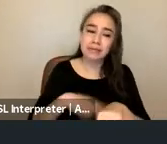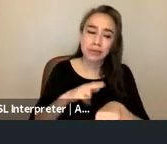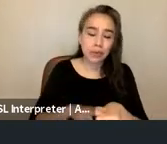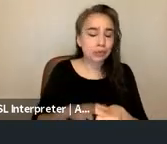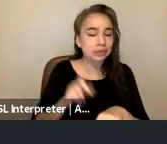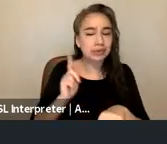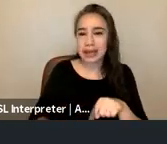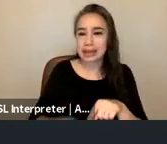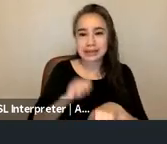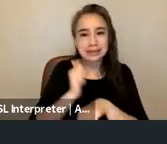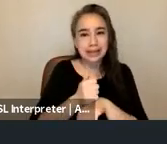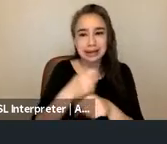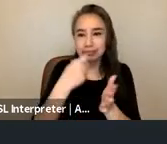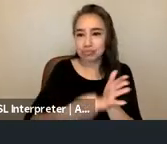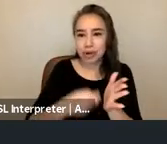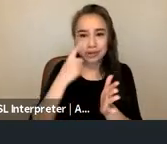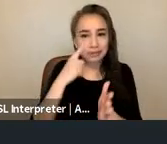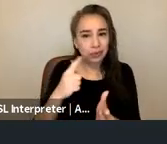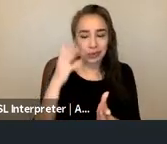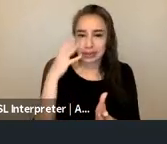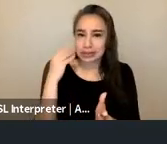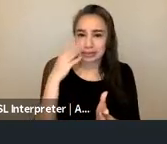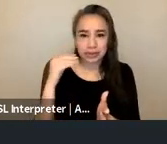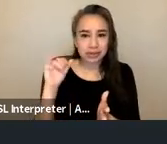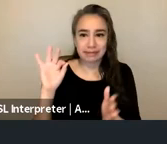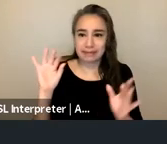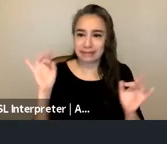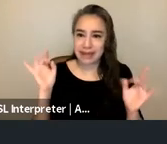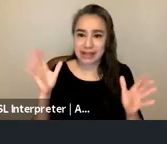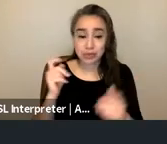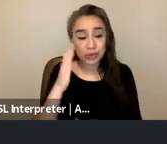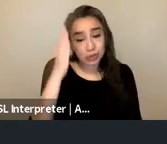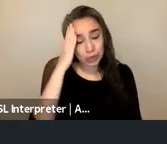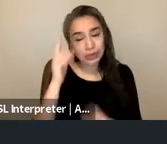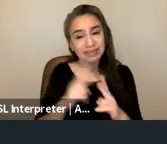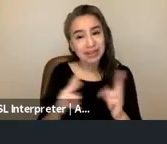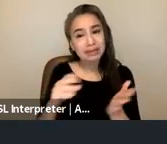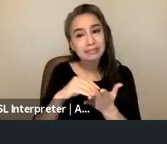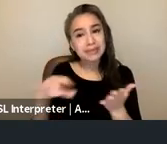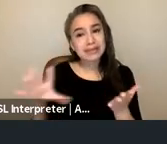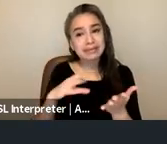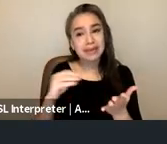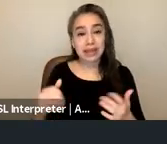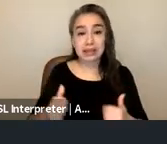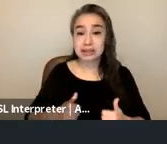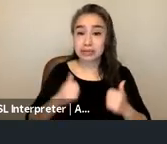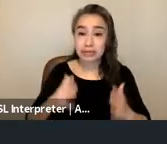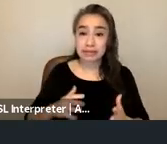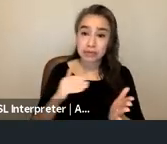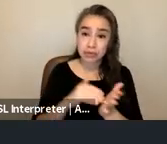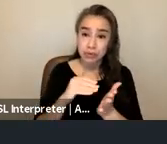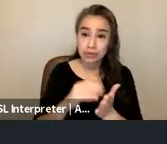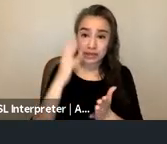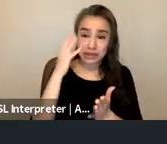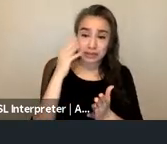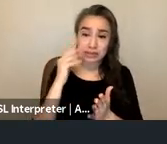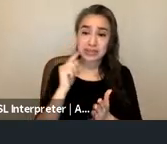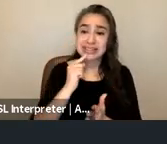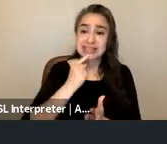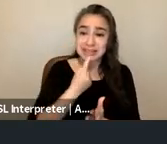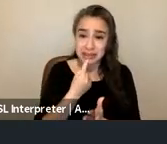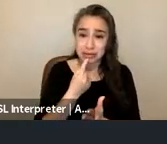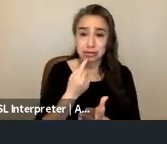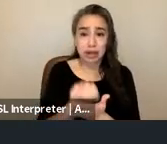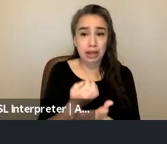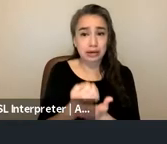the experience of violence um we know it's very expensive and that survivors often experience severe economic hardship as